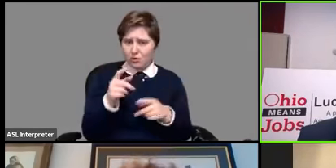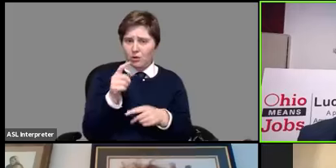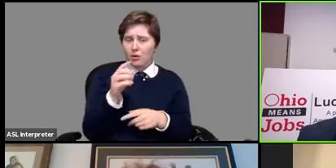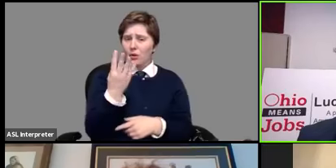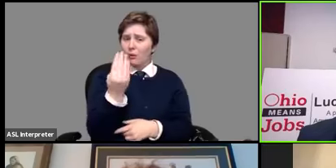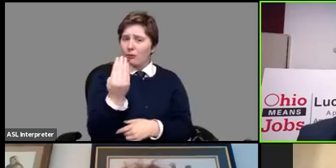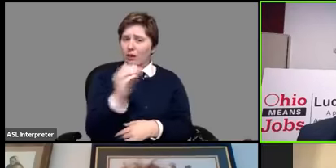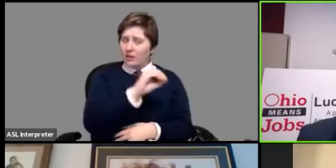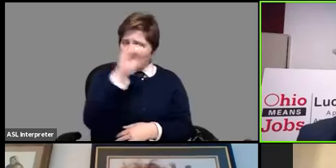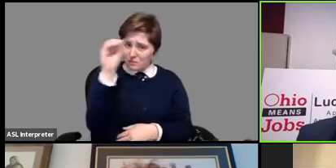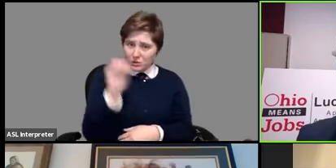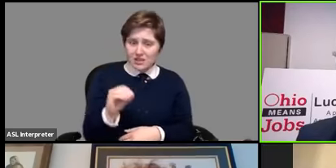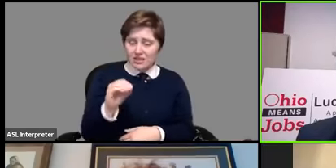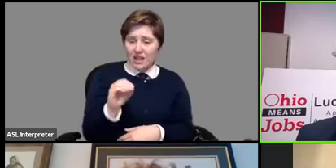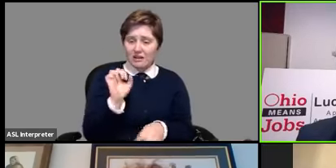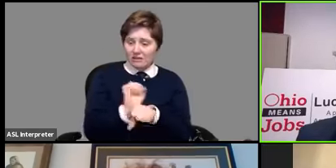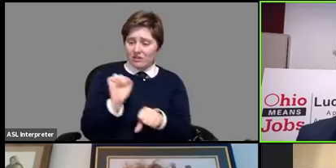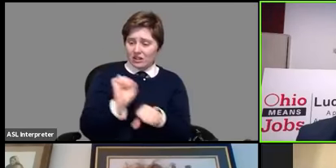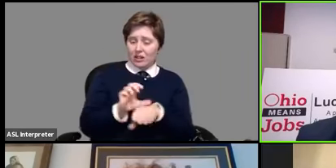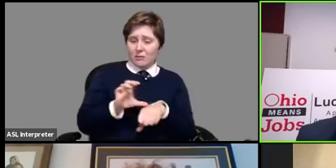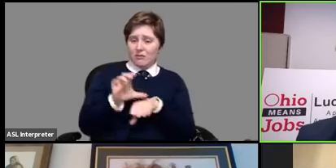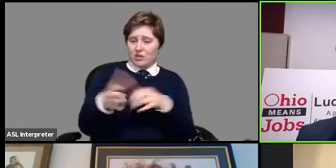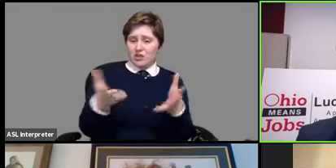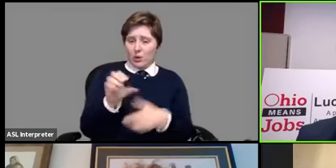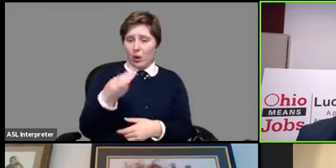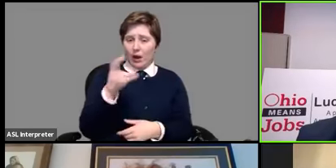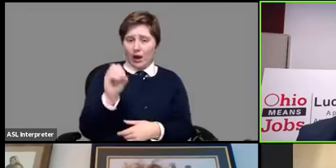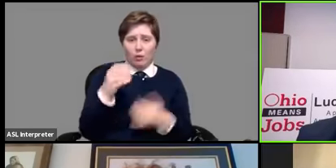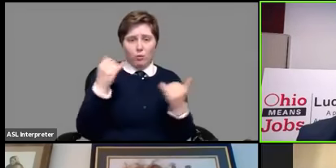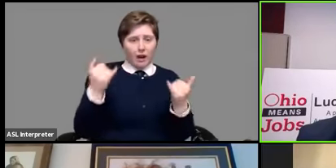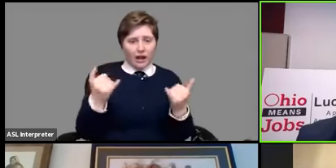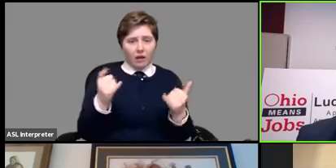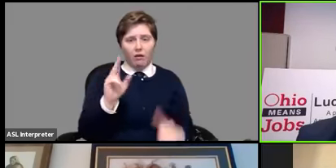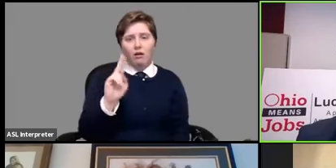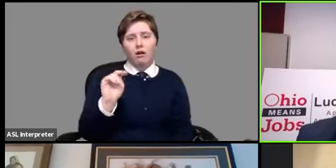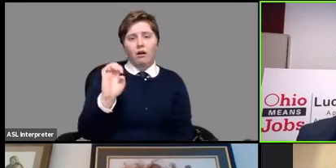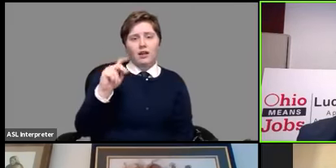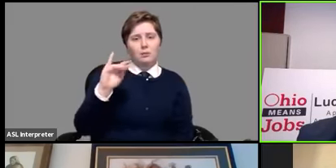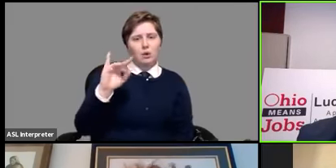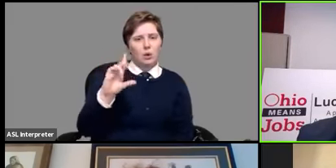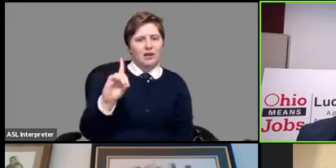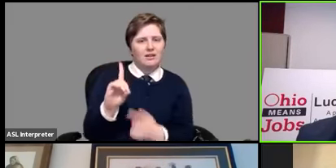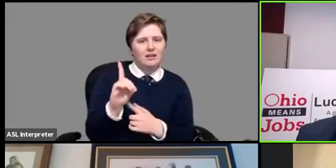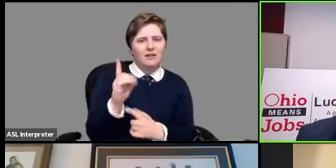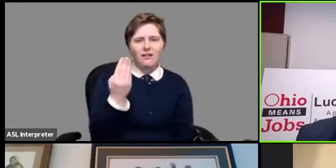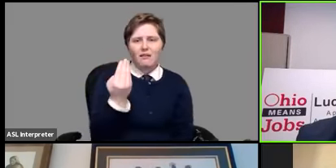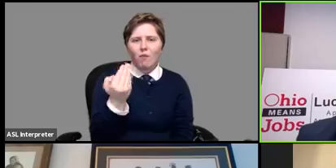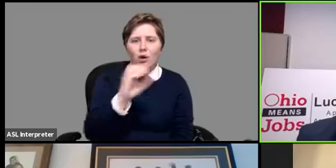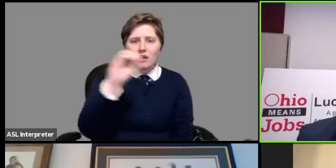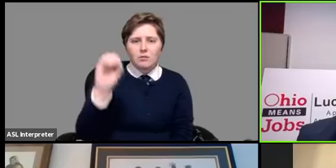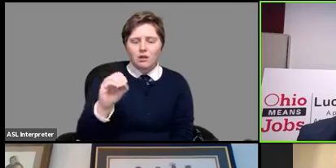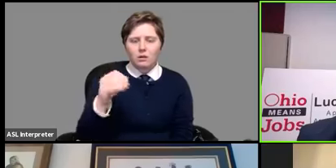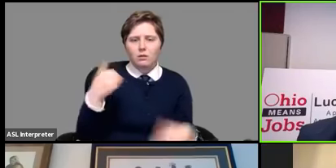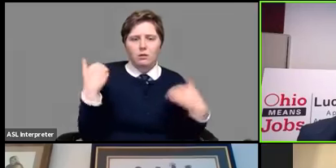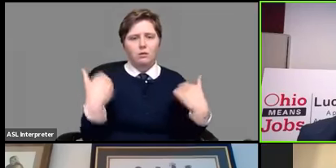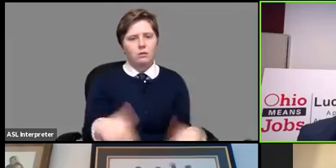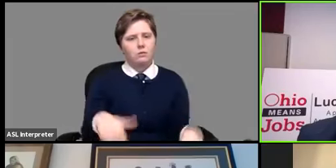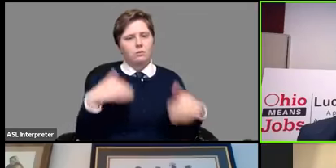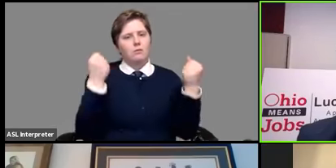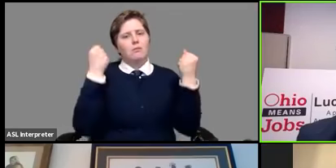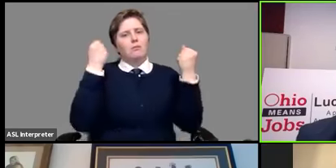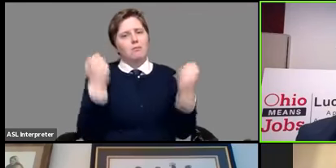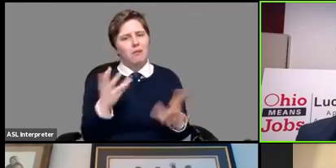of the labor force in ohio is unemployed as of now so that is an incredible amount of people